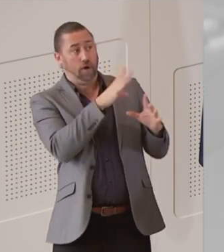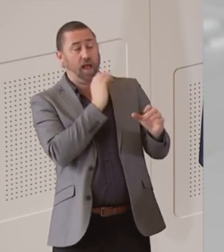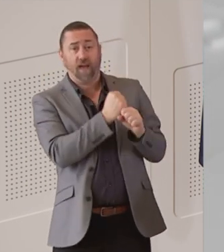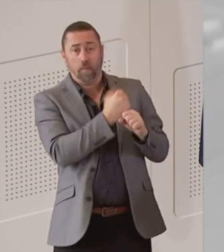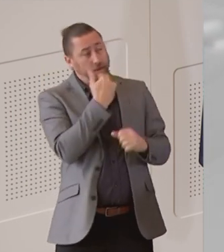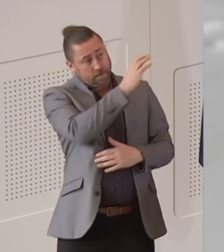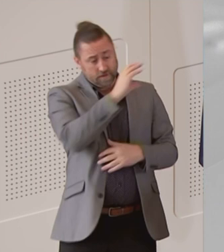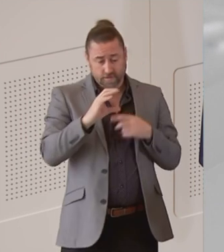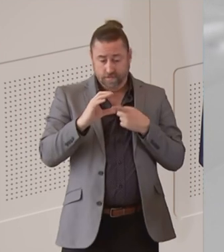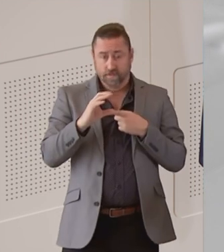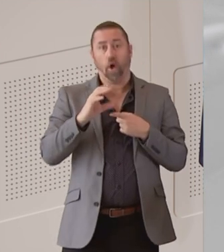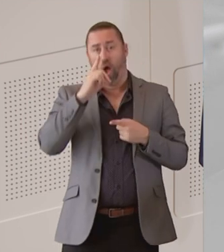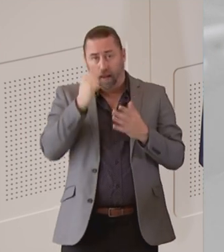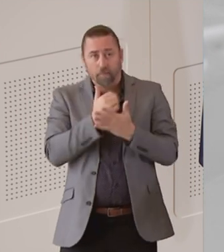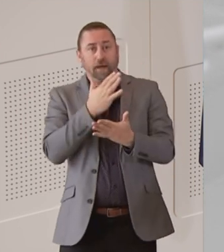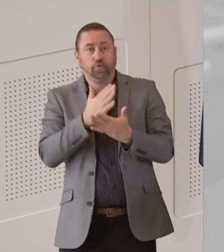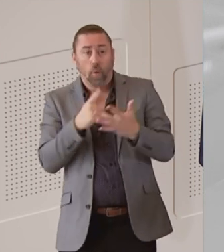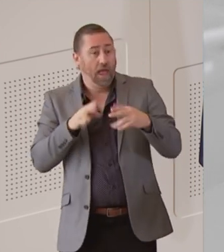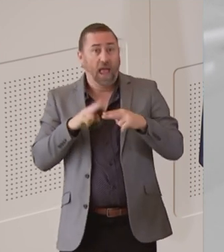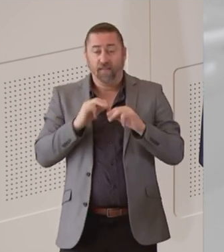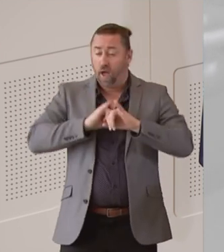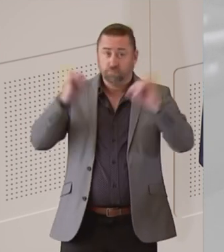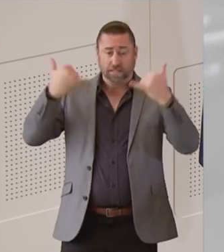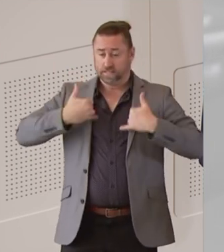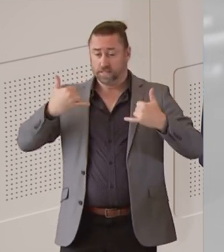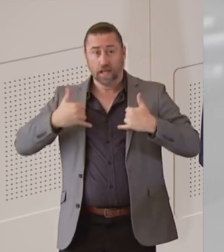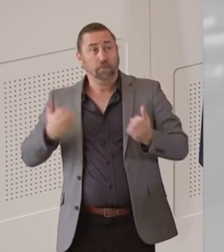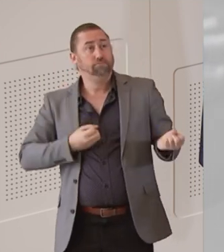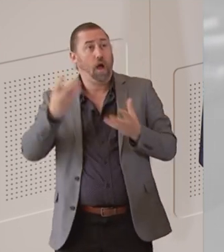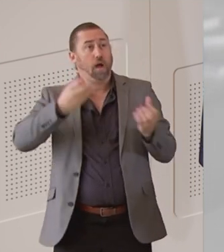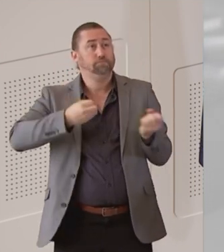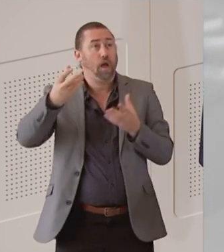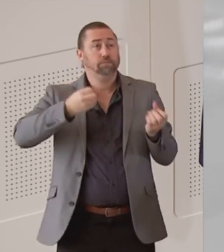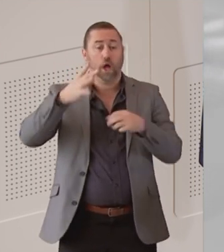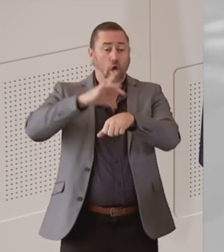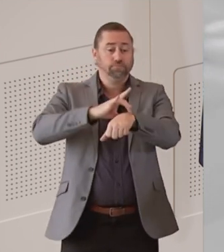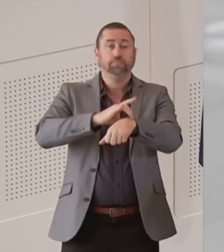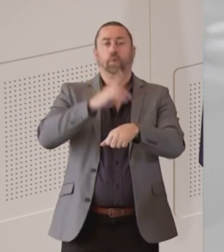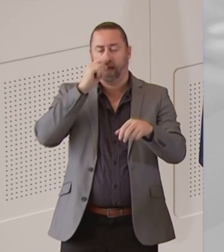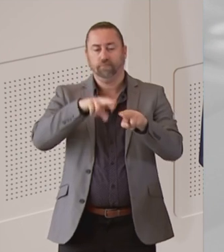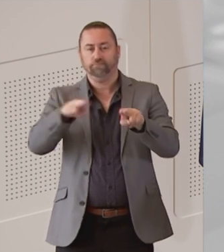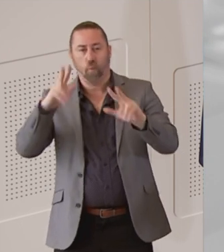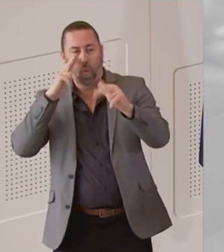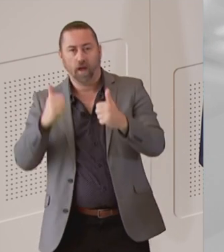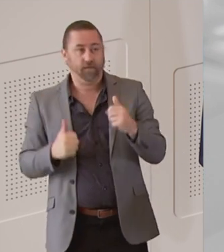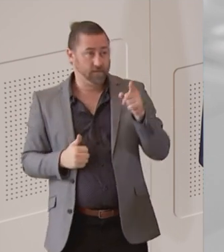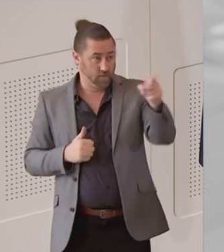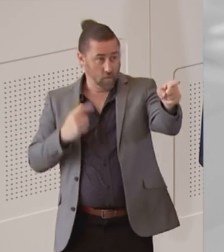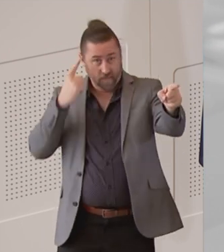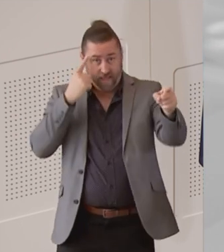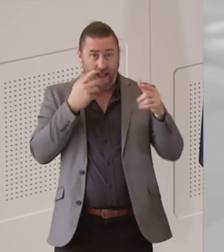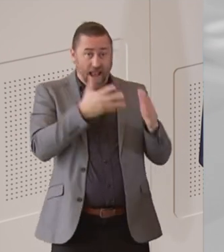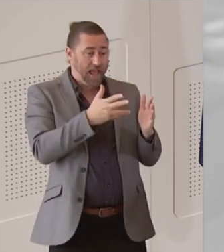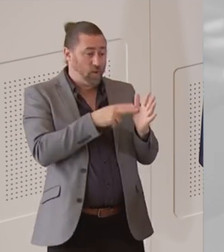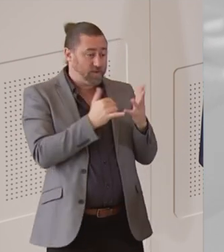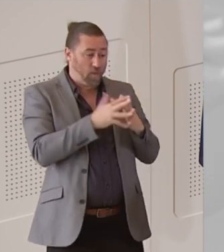will be able to cope with the growth that will happen. Do you think that people will be able to travel to Queensland by Christmas? I don't have a